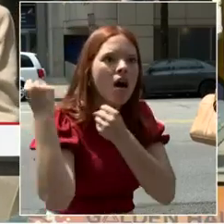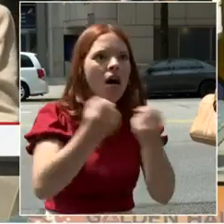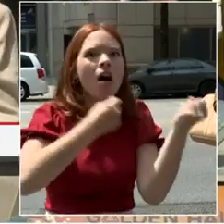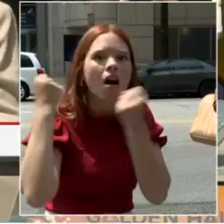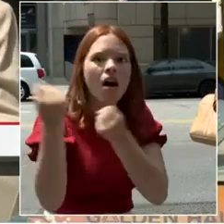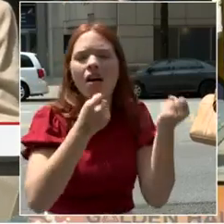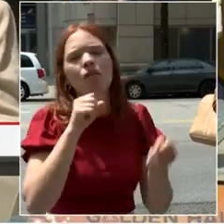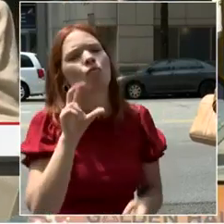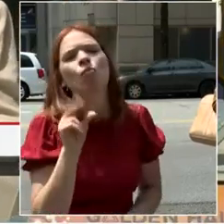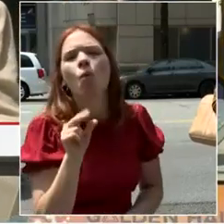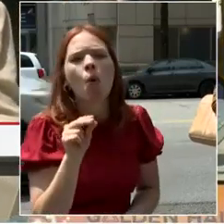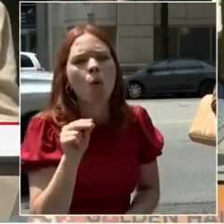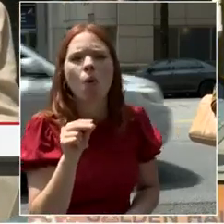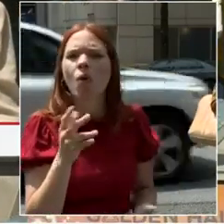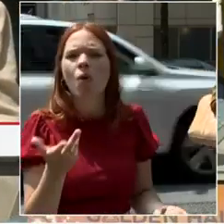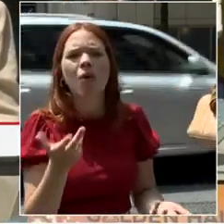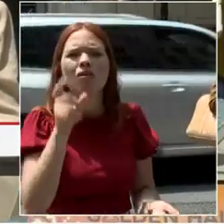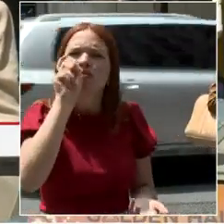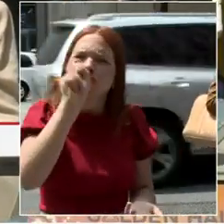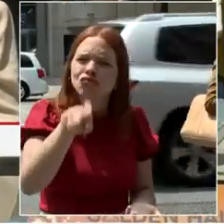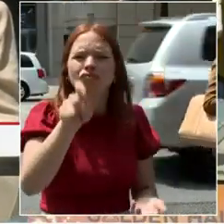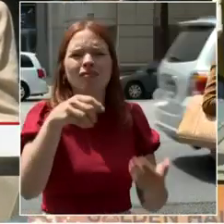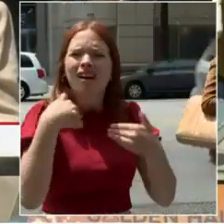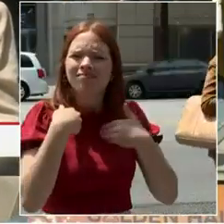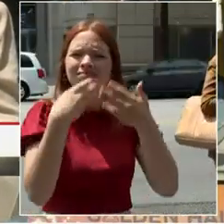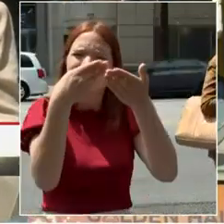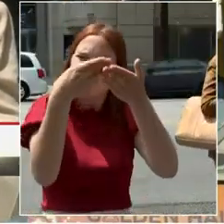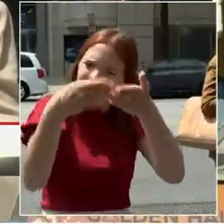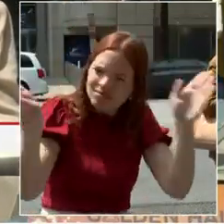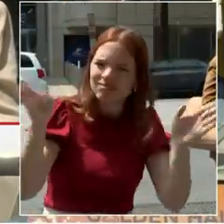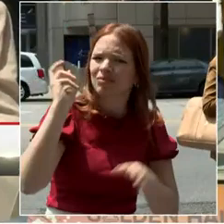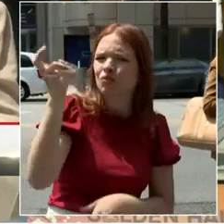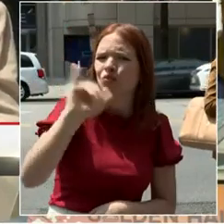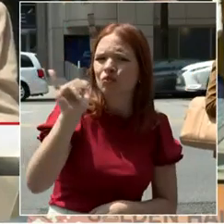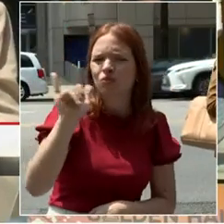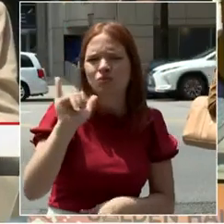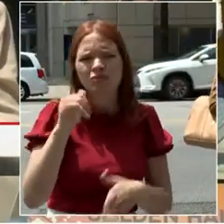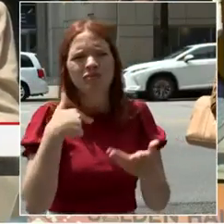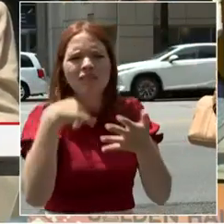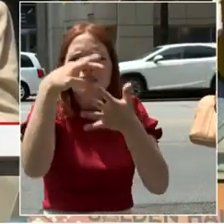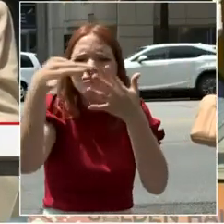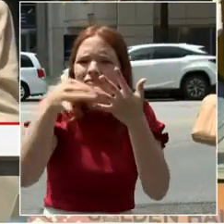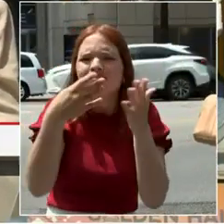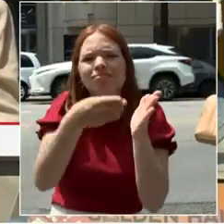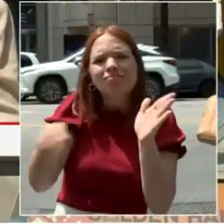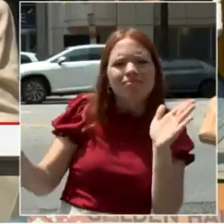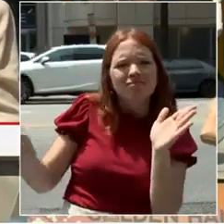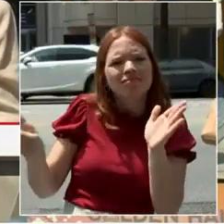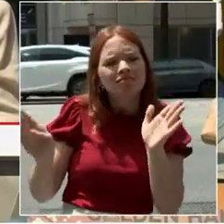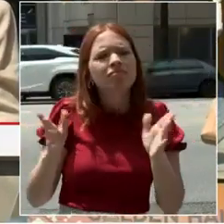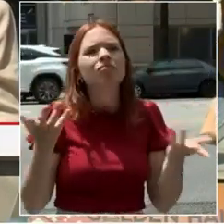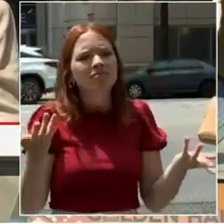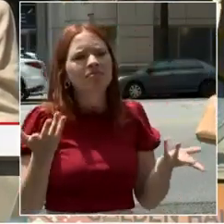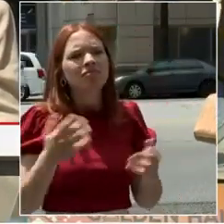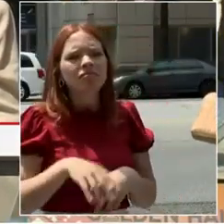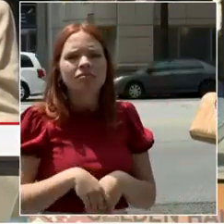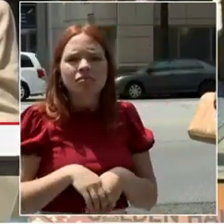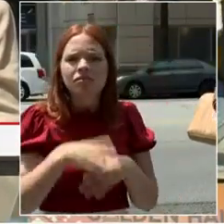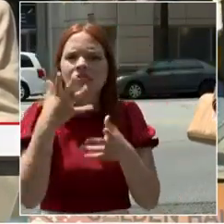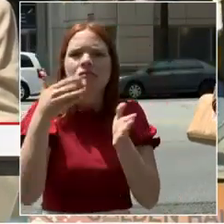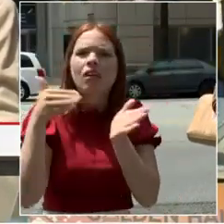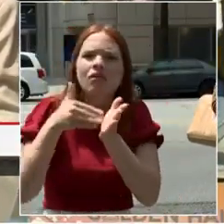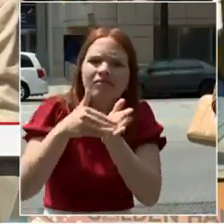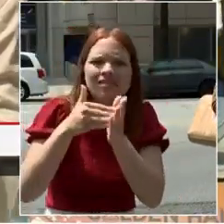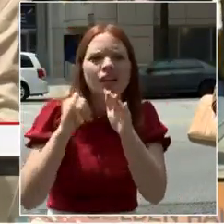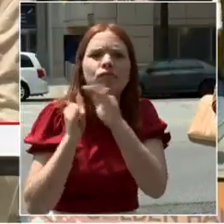that's why we're trying to make our transit system have more frequent service to make sure it's safe and to make sure that it's